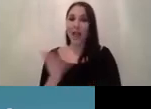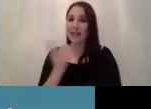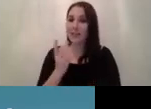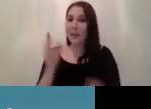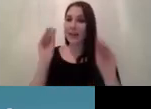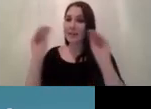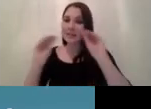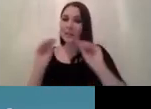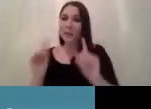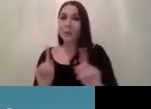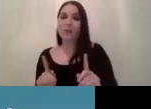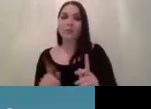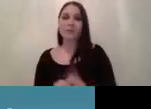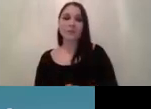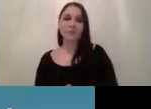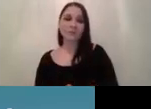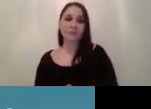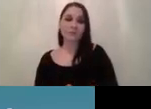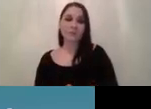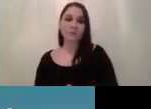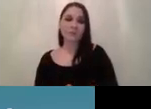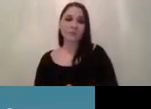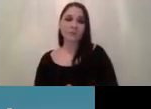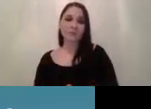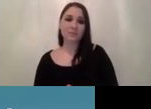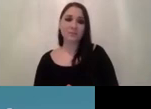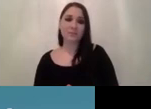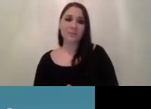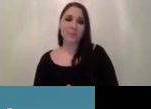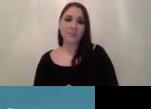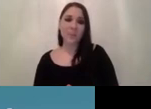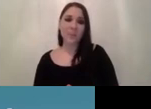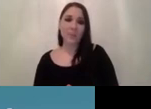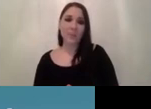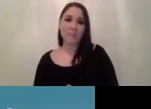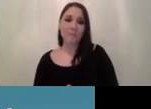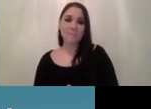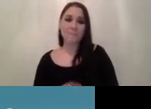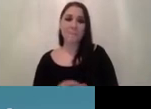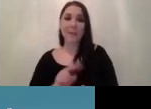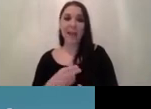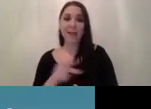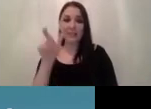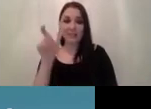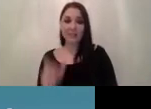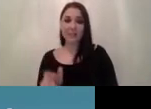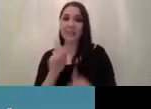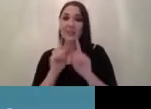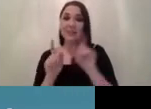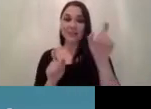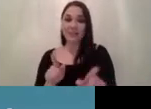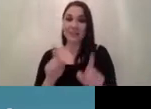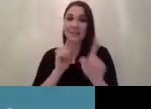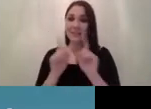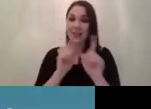revenue it would bring in next we have on the left side the data column what do we know